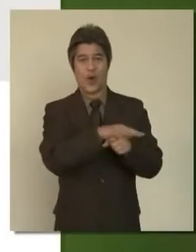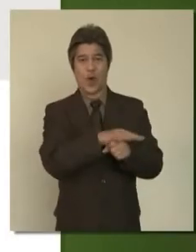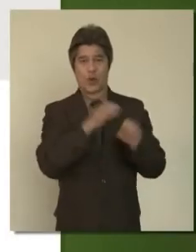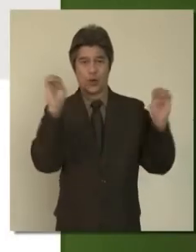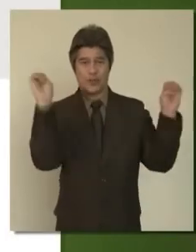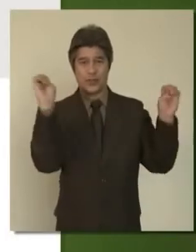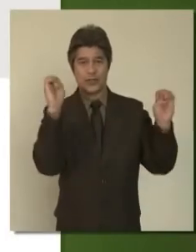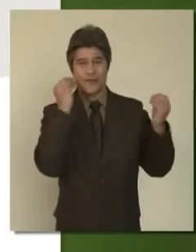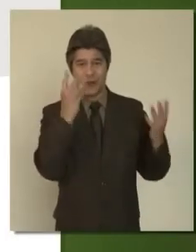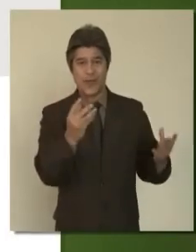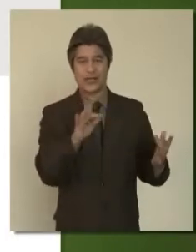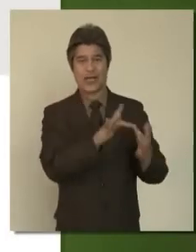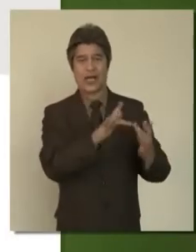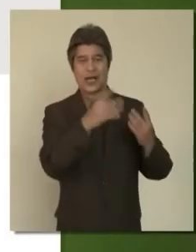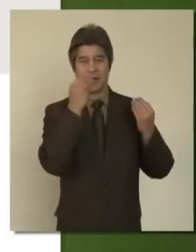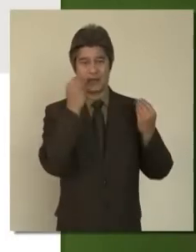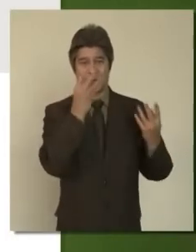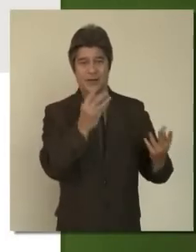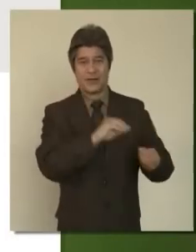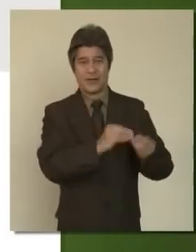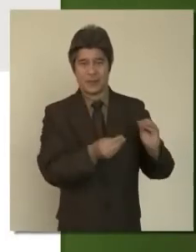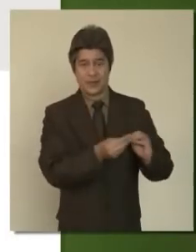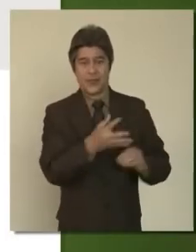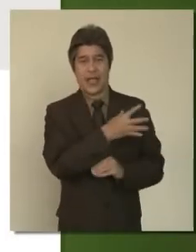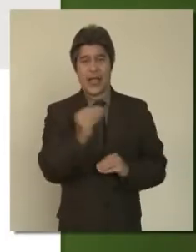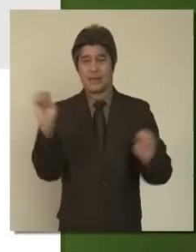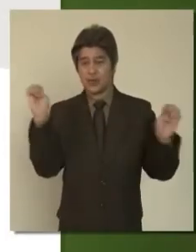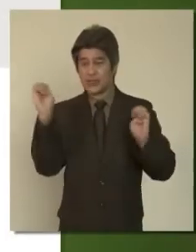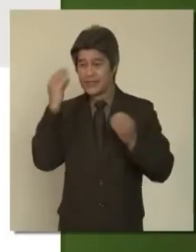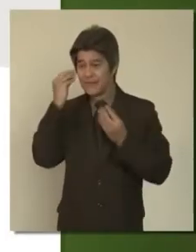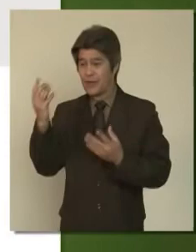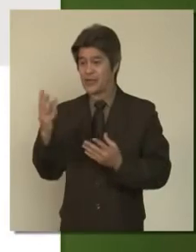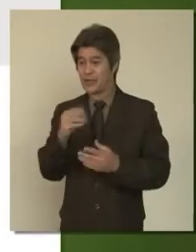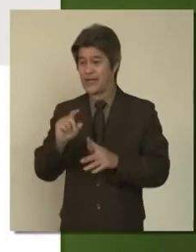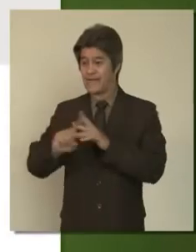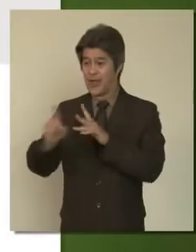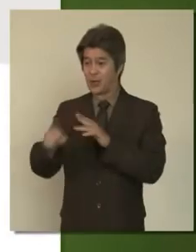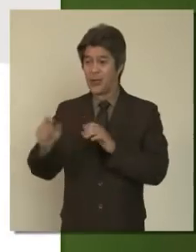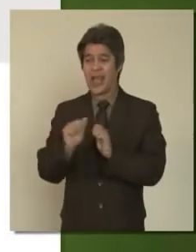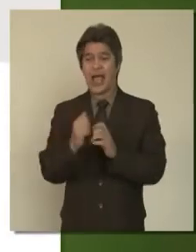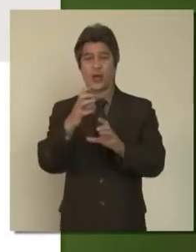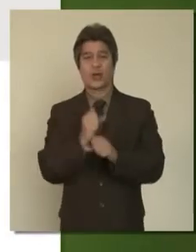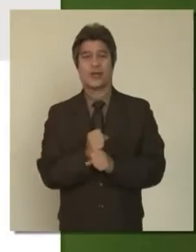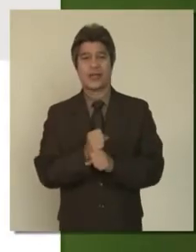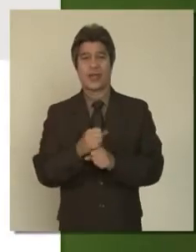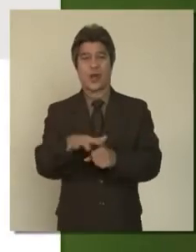contact numbers, information about sheltering and evacuation, and how to get local alerts and warnings.